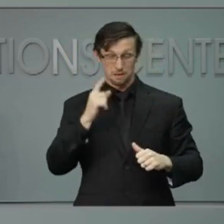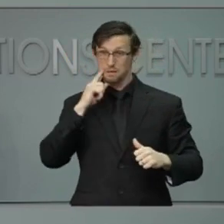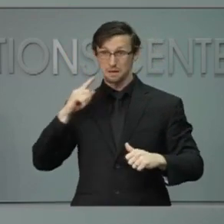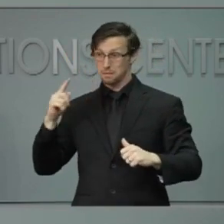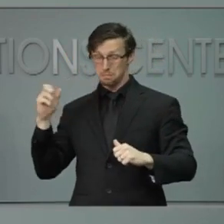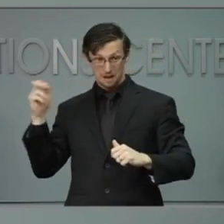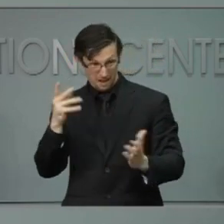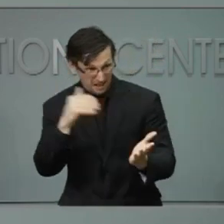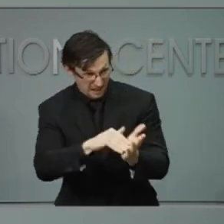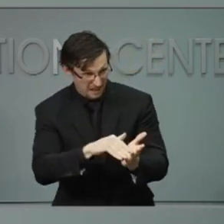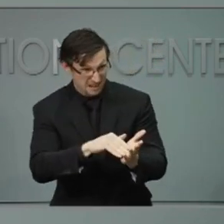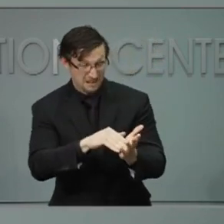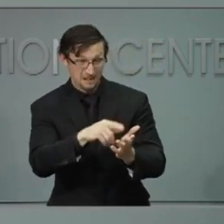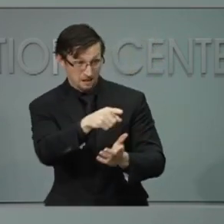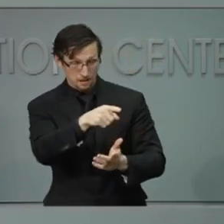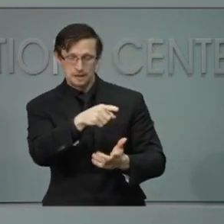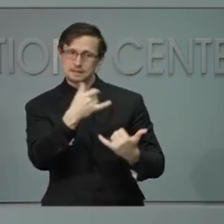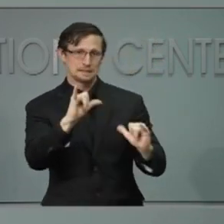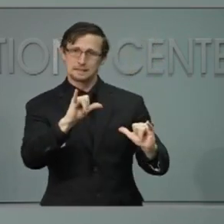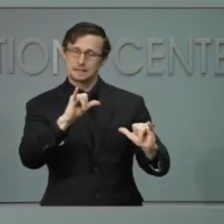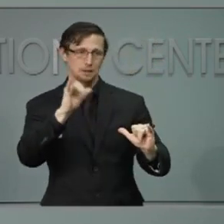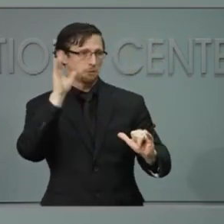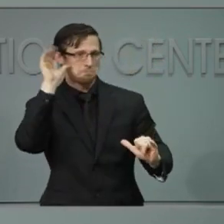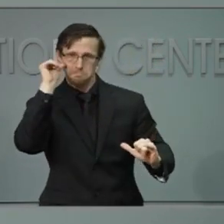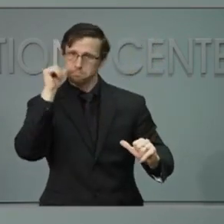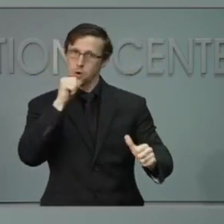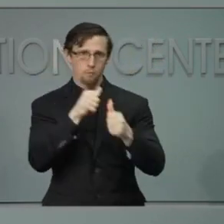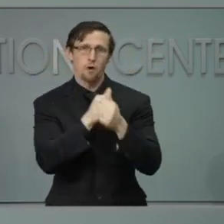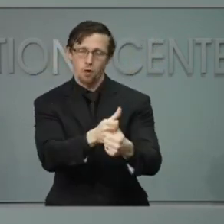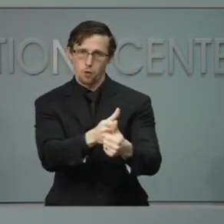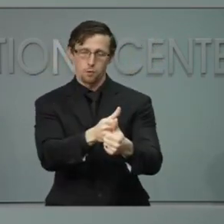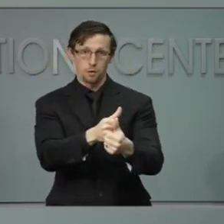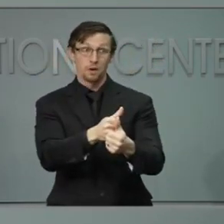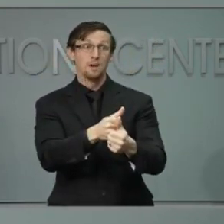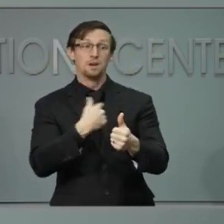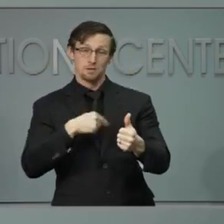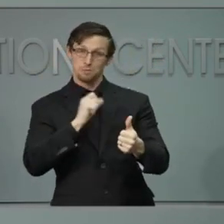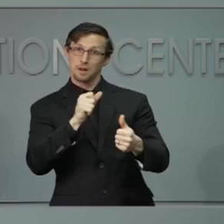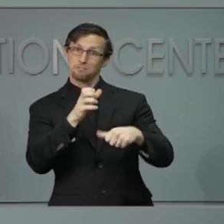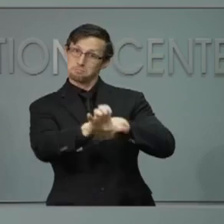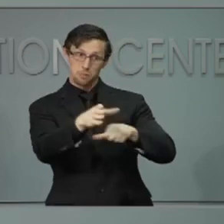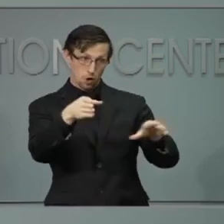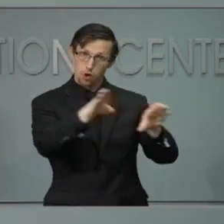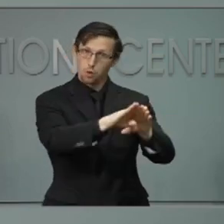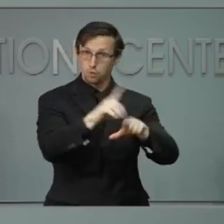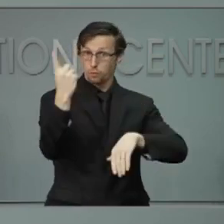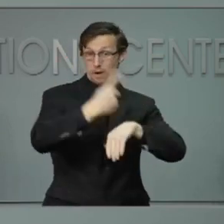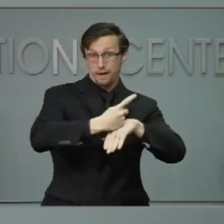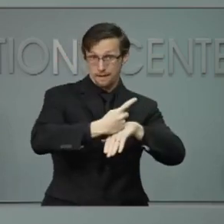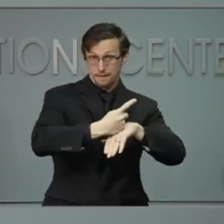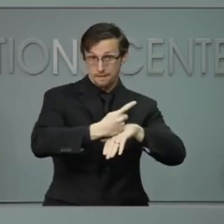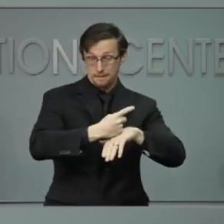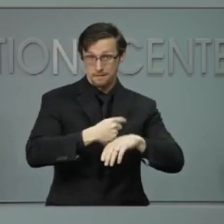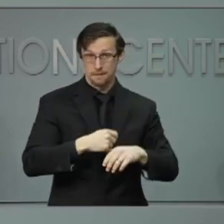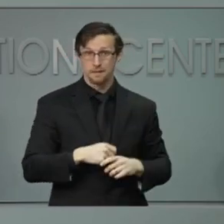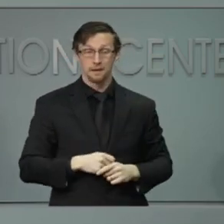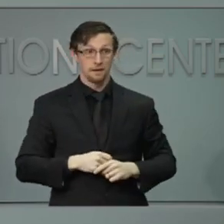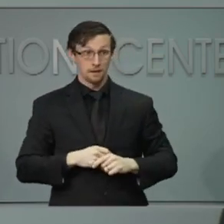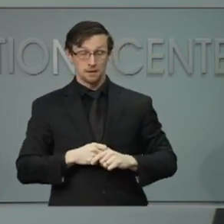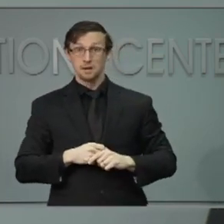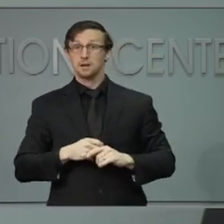come back a second time and the violations remain, they can be closed for 24 hours.